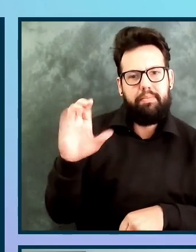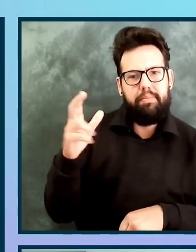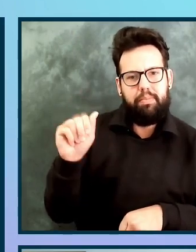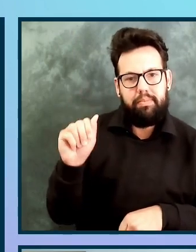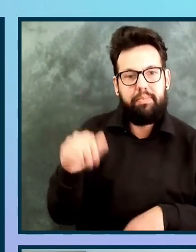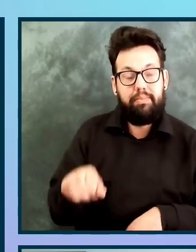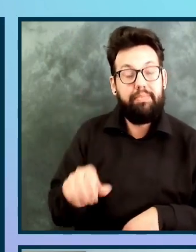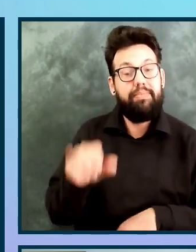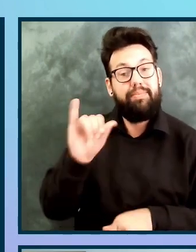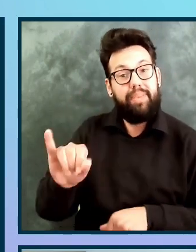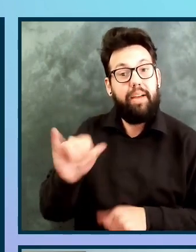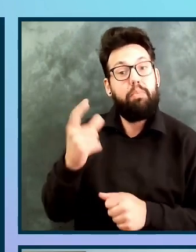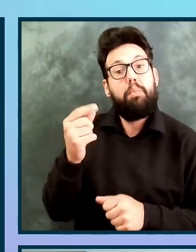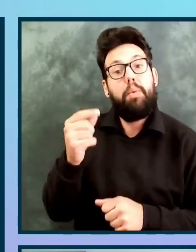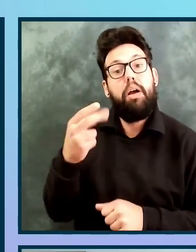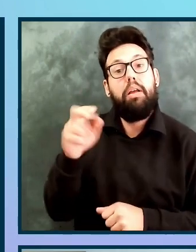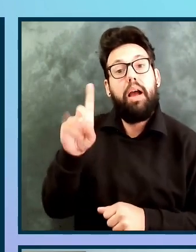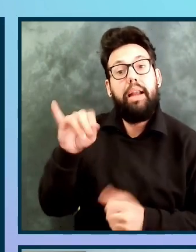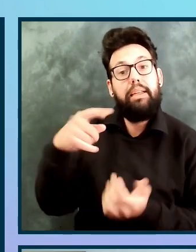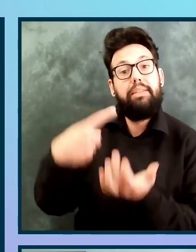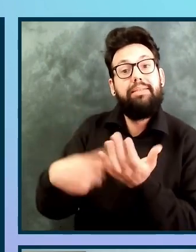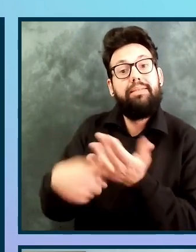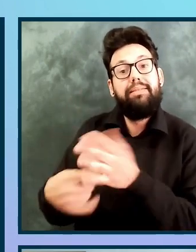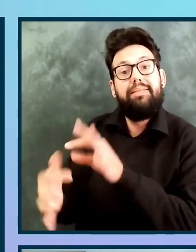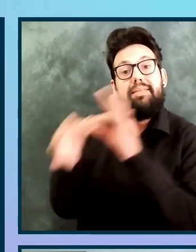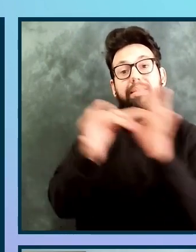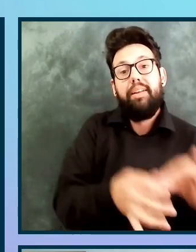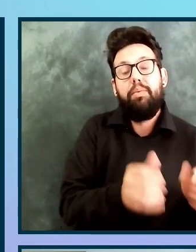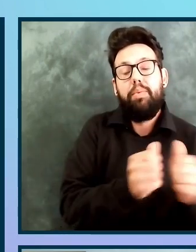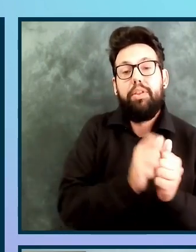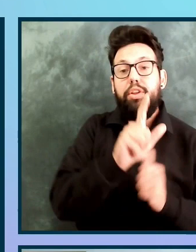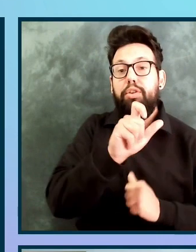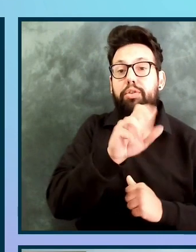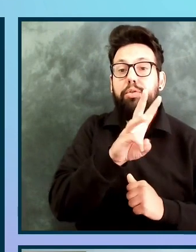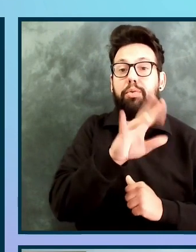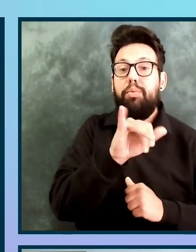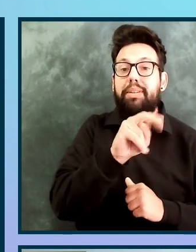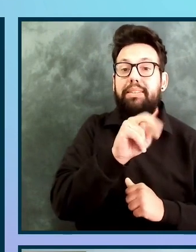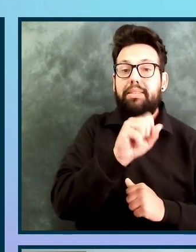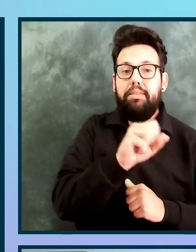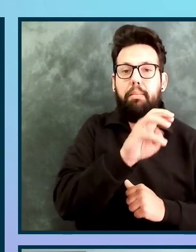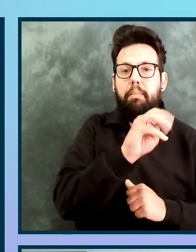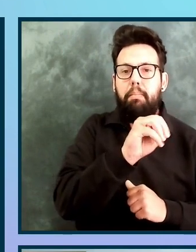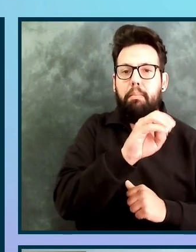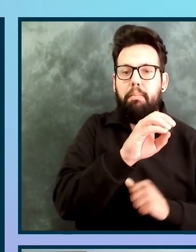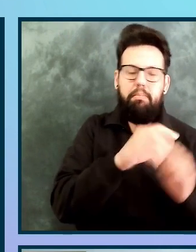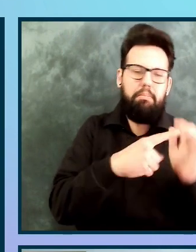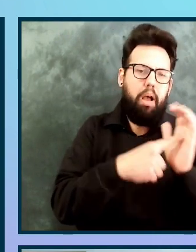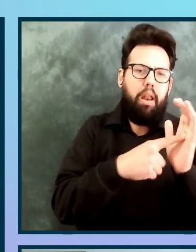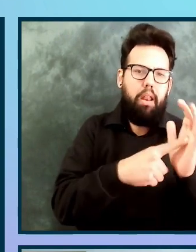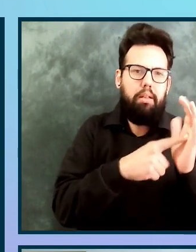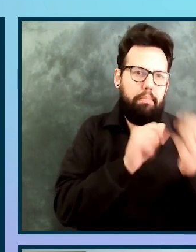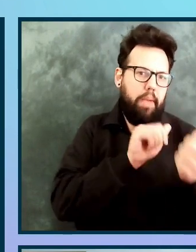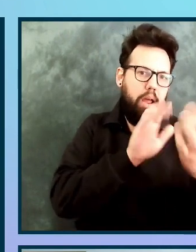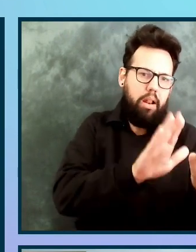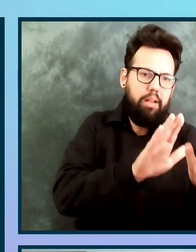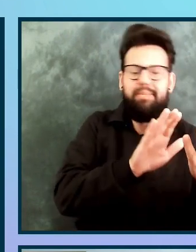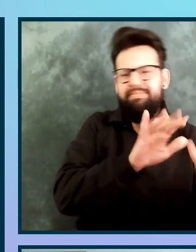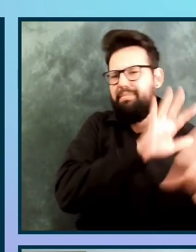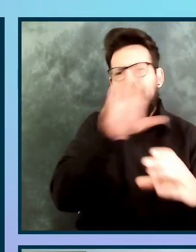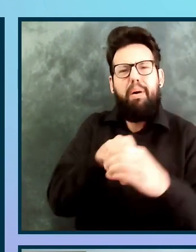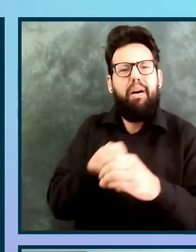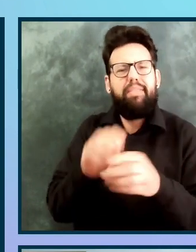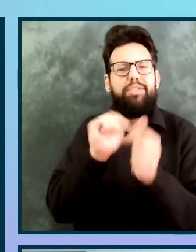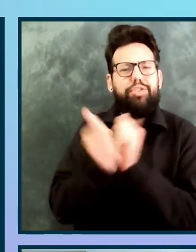Lewin's model, we're still communicating, we're still building awareness in these phases. It's just part of change management, and it's